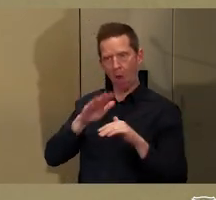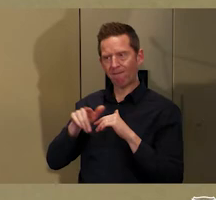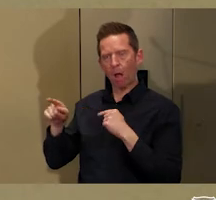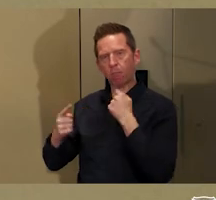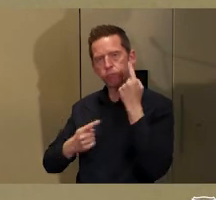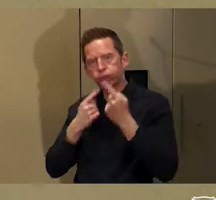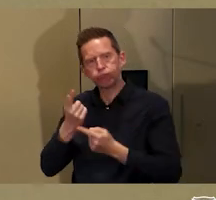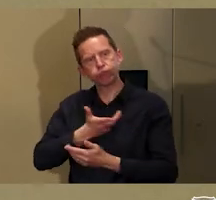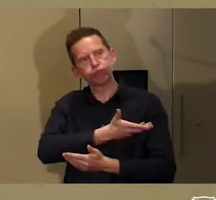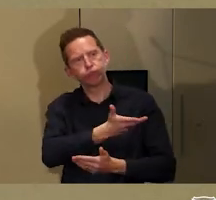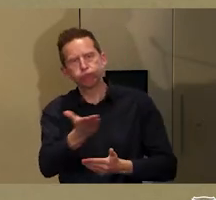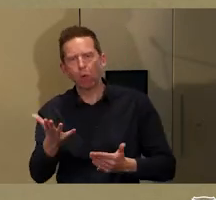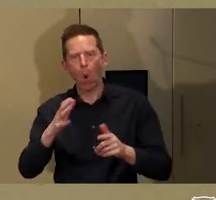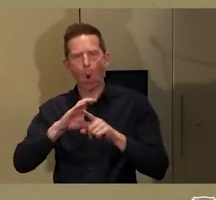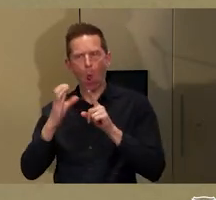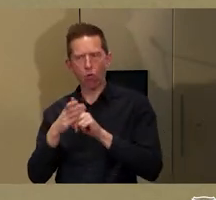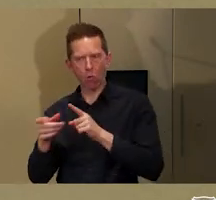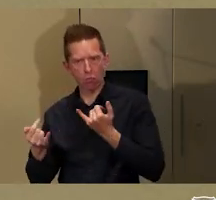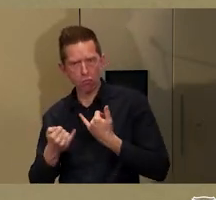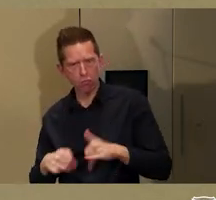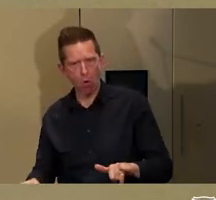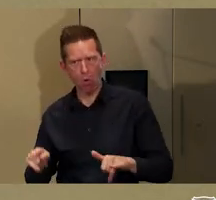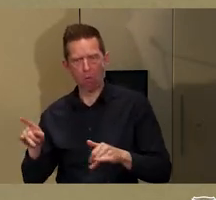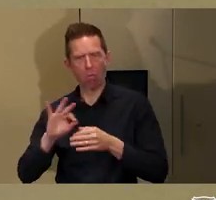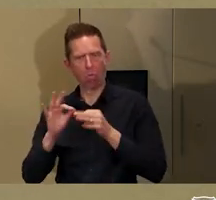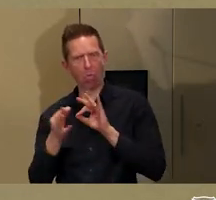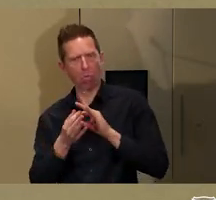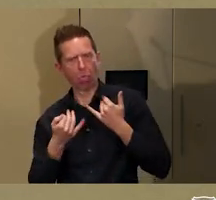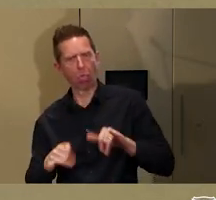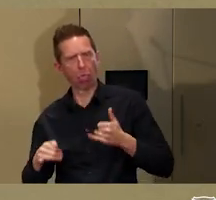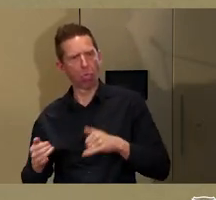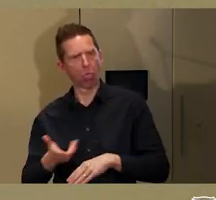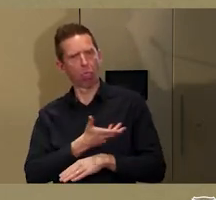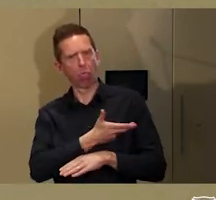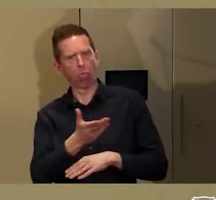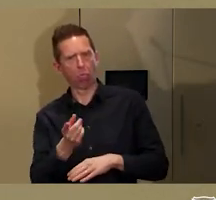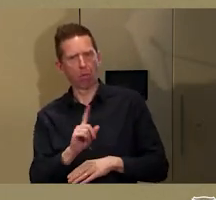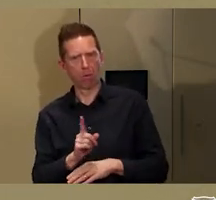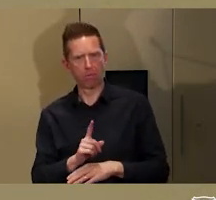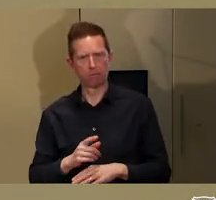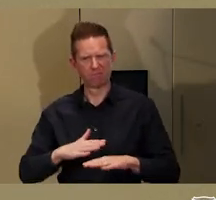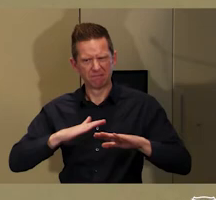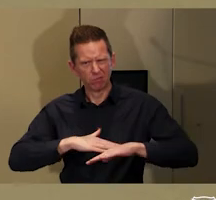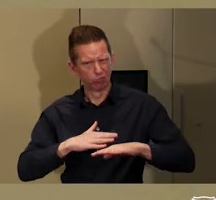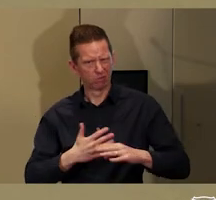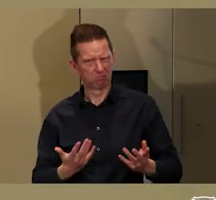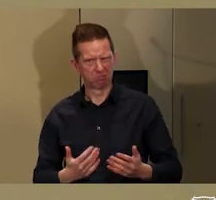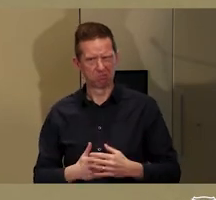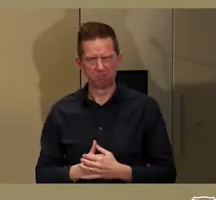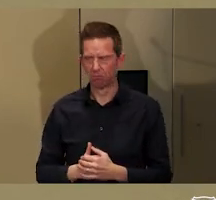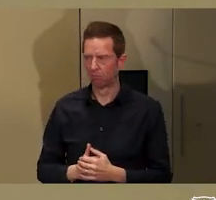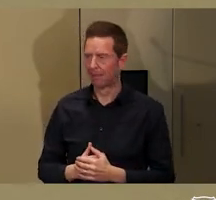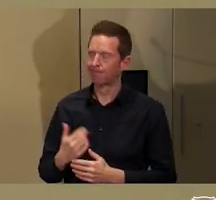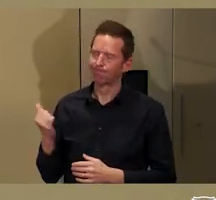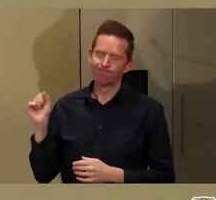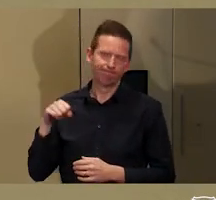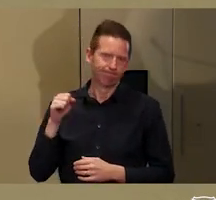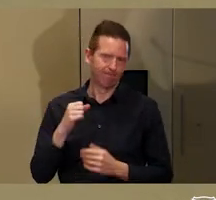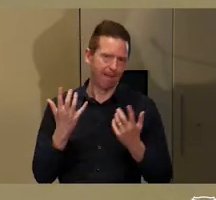of the land being misinterpreted completely. Yeah, I think it is.